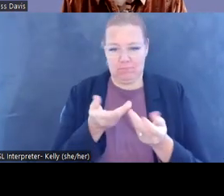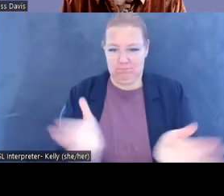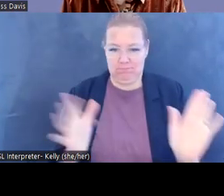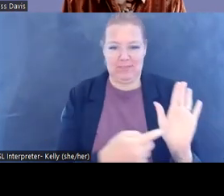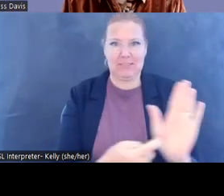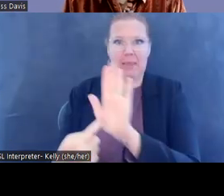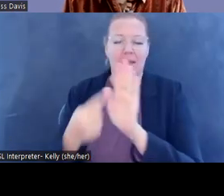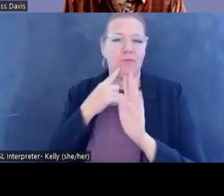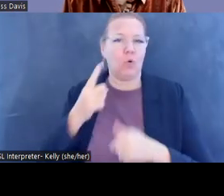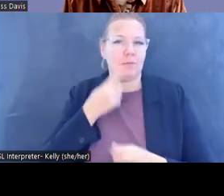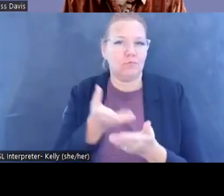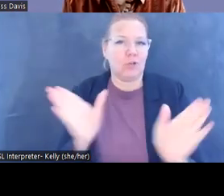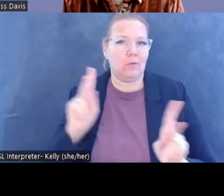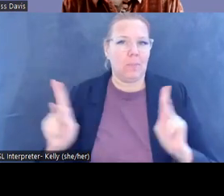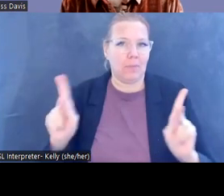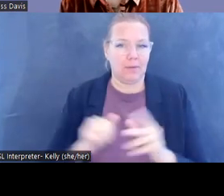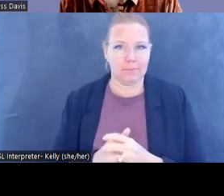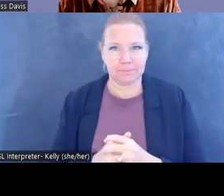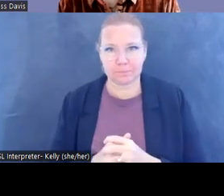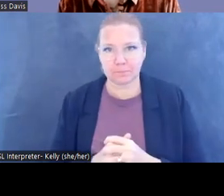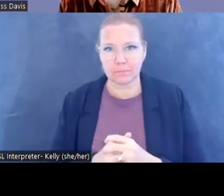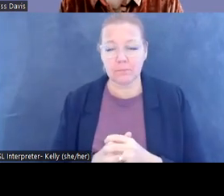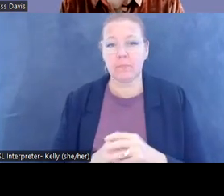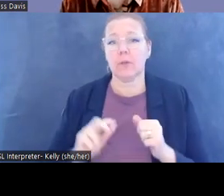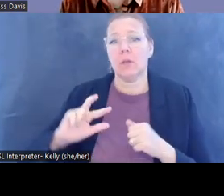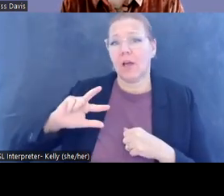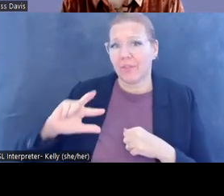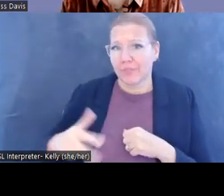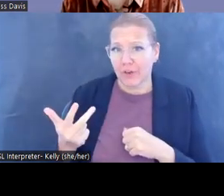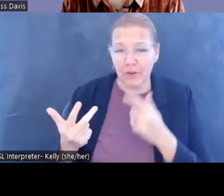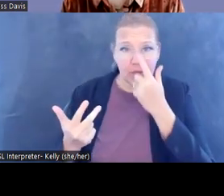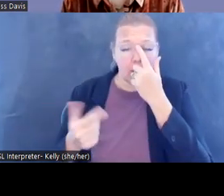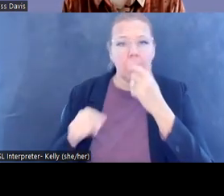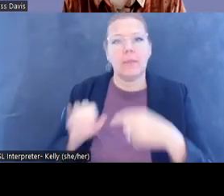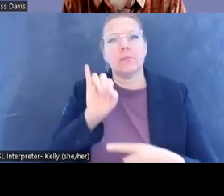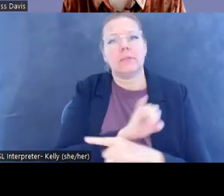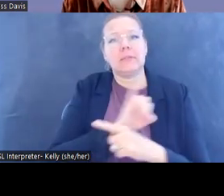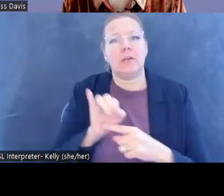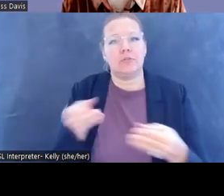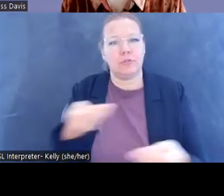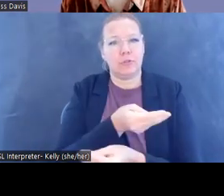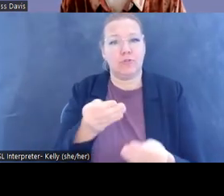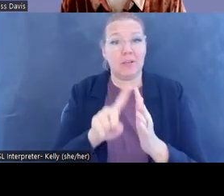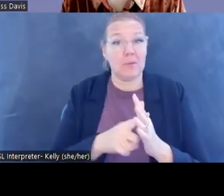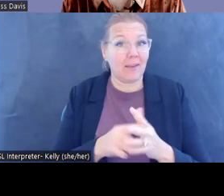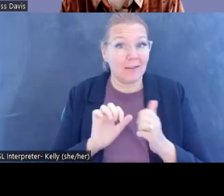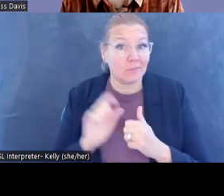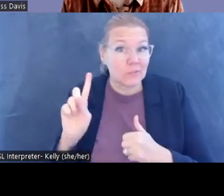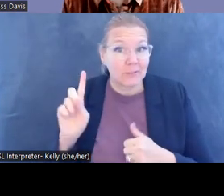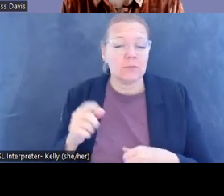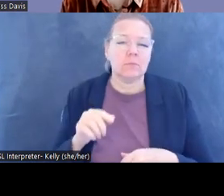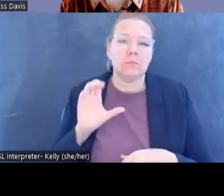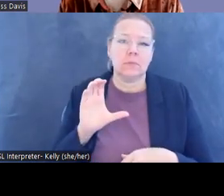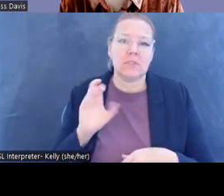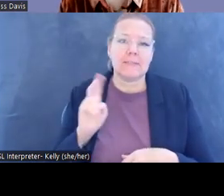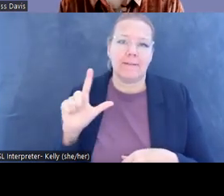But third, and most distressing, this industrial trade began with the Civil War and arguably with Latchford, but it